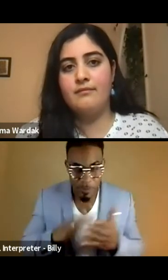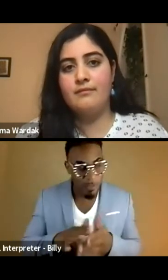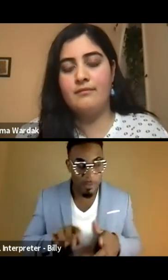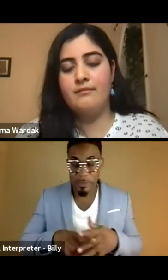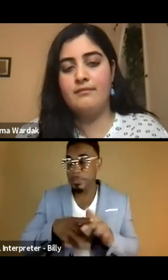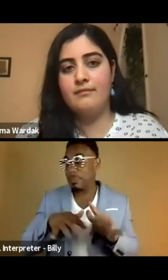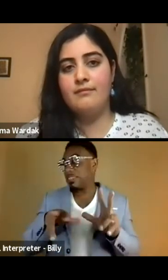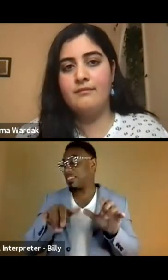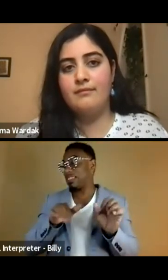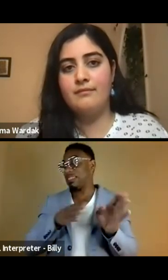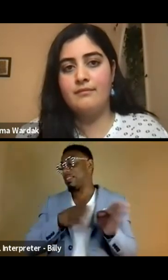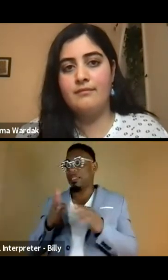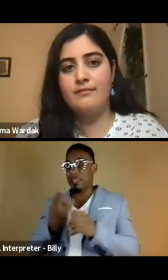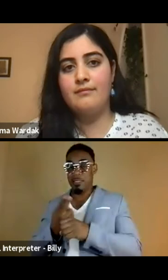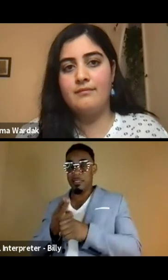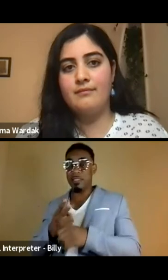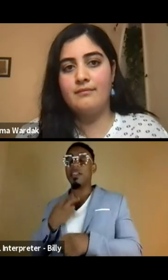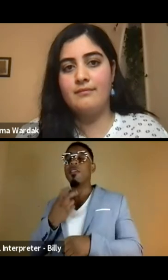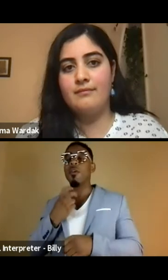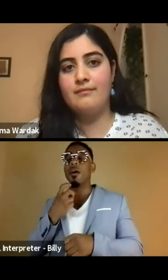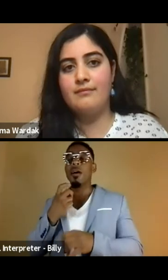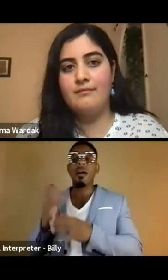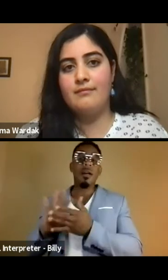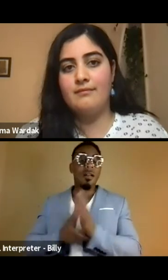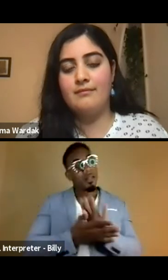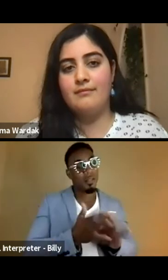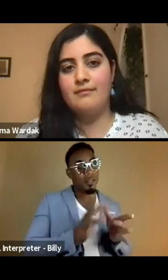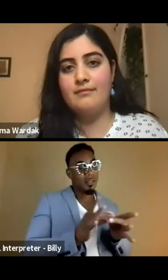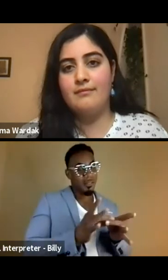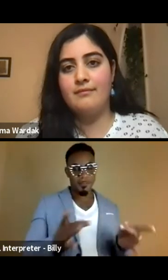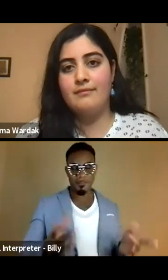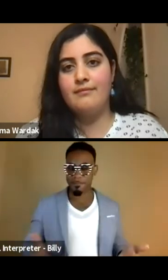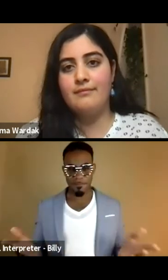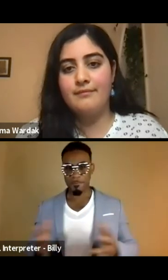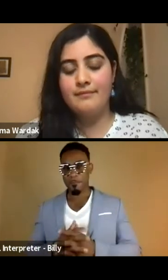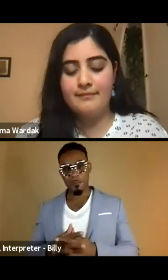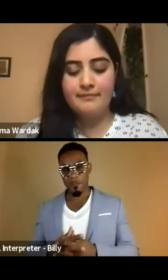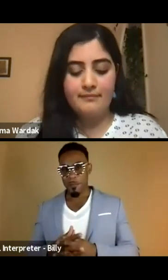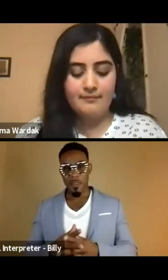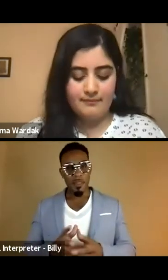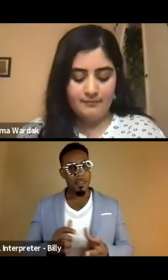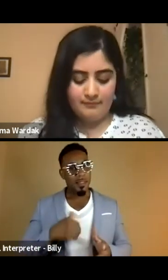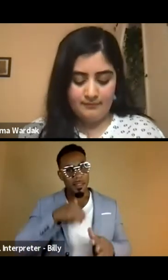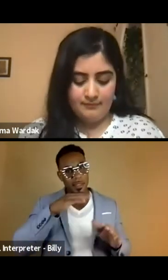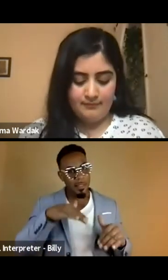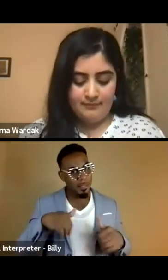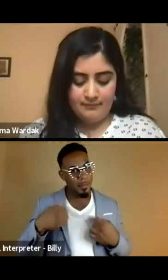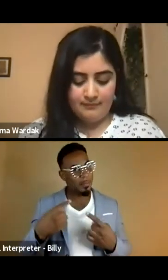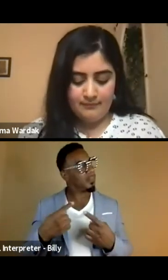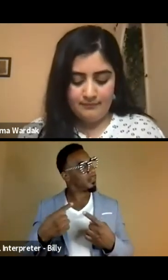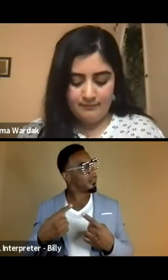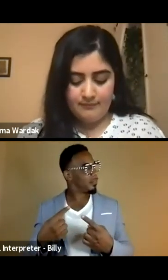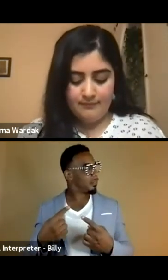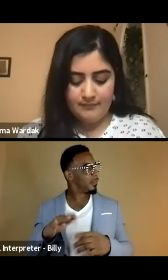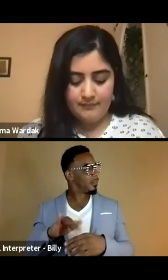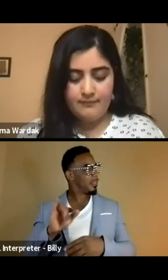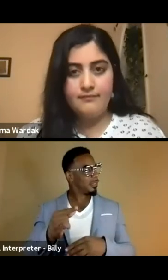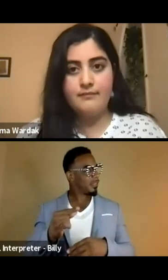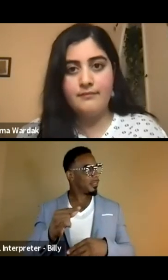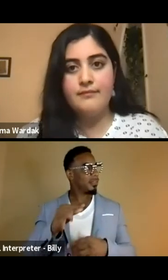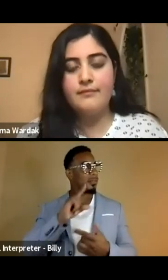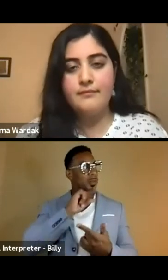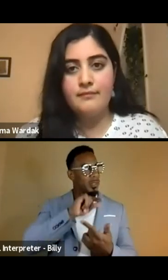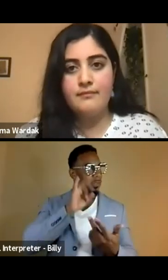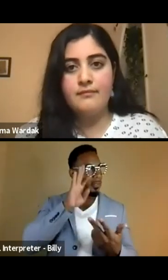started using, you know, voice, uh, messaging. Uh, I have not been on Instagram, Twitter,